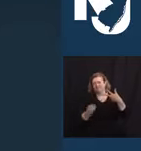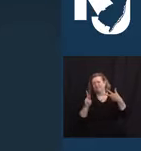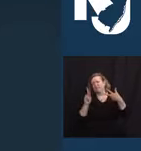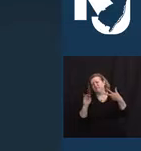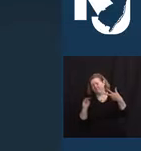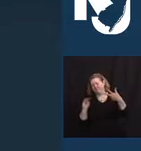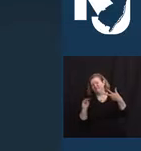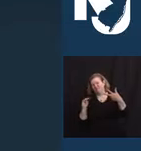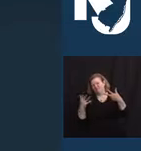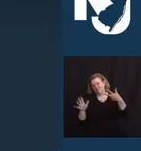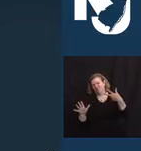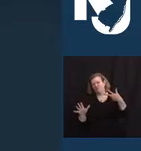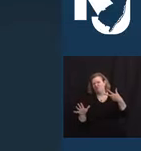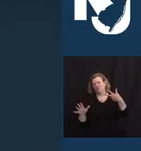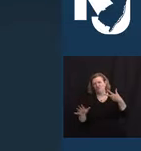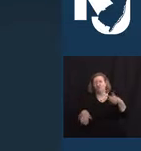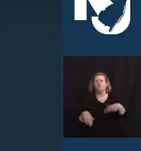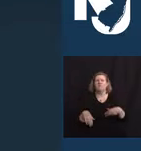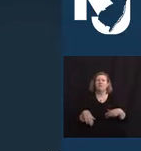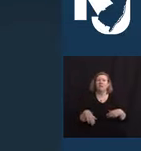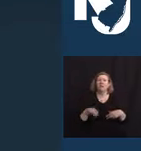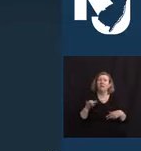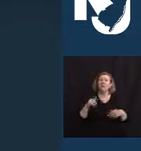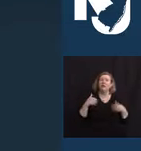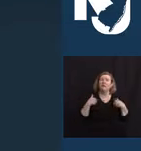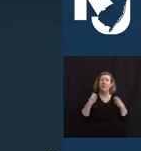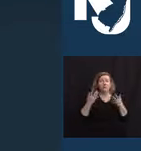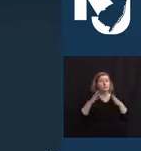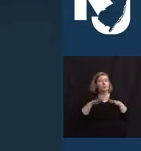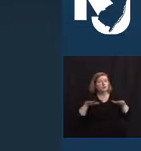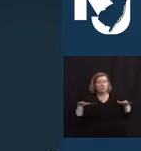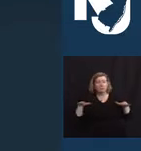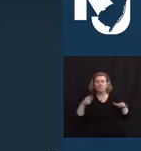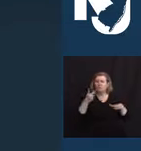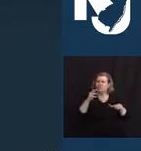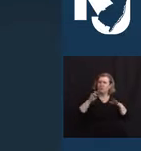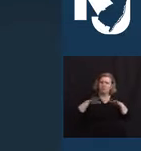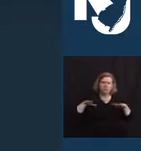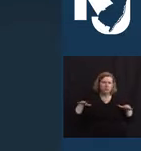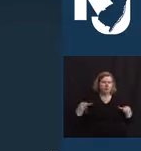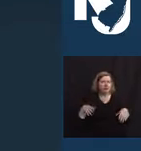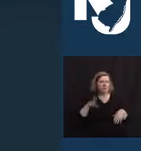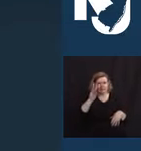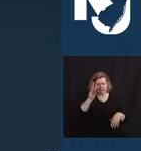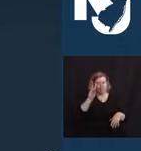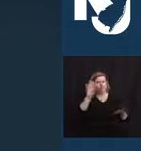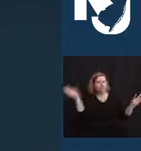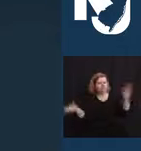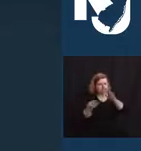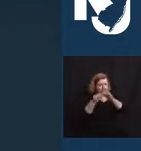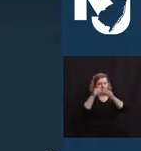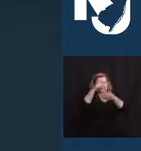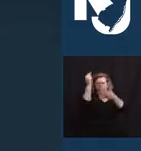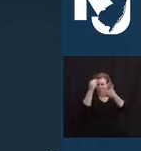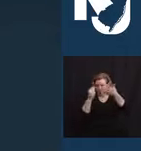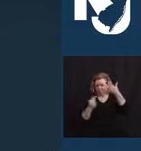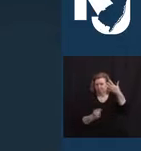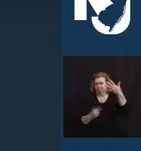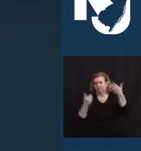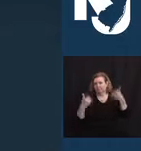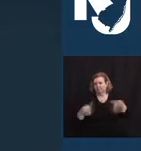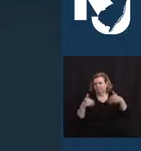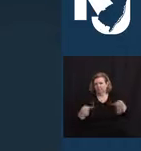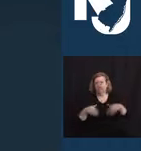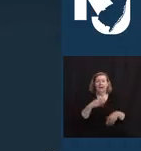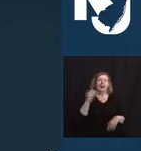Kim. He also leaves behind his grandkids, Kayla, Kyla, Kenia, Damia, Gregory, and